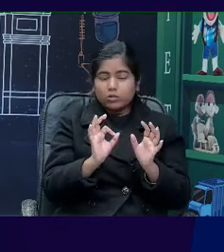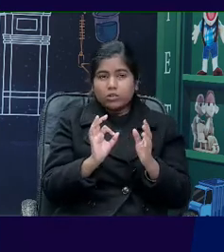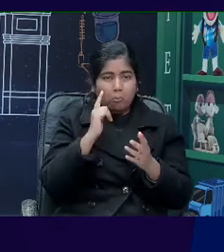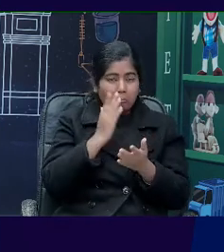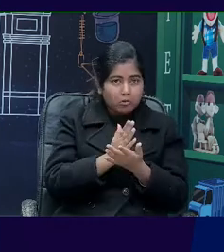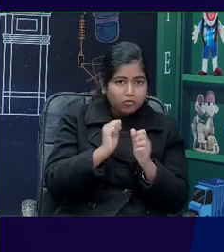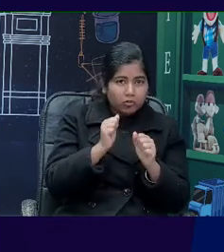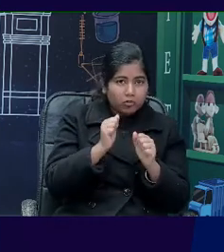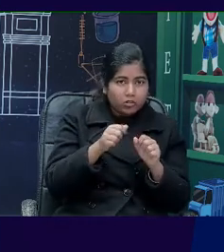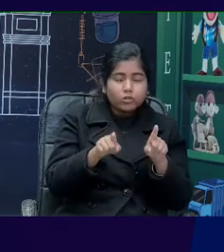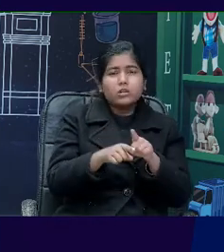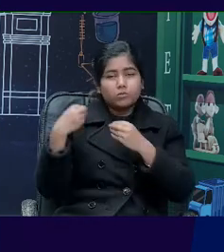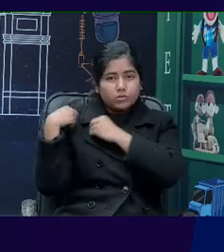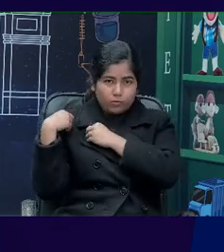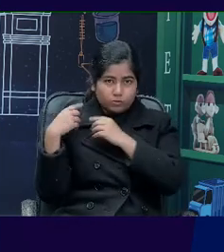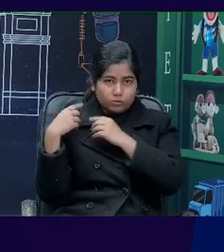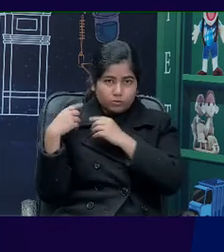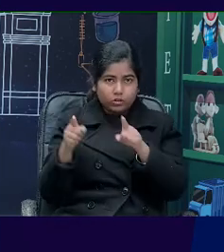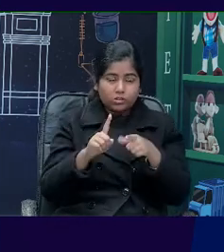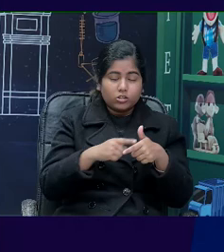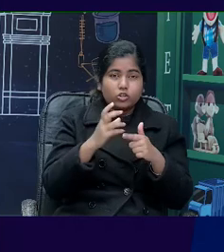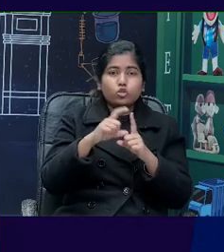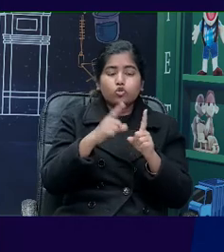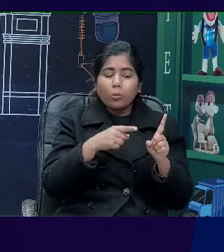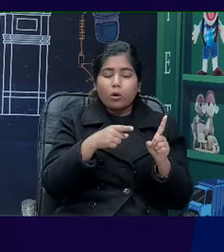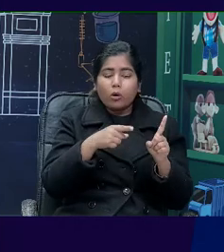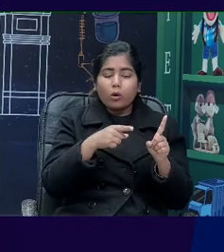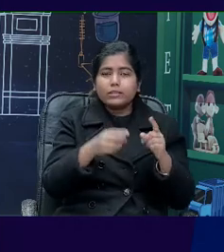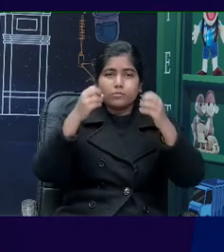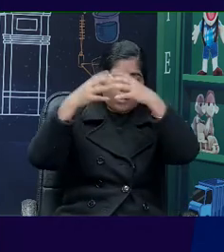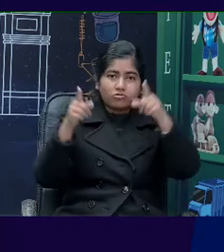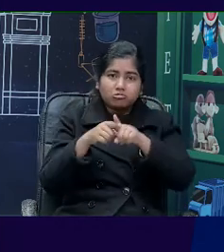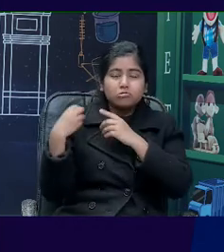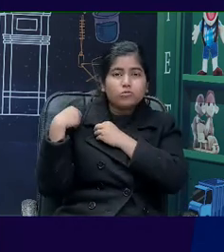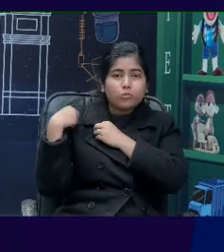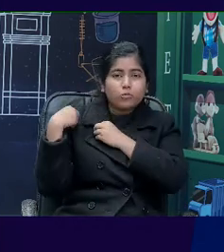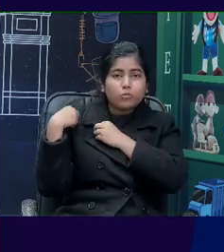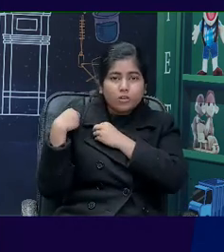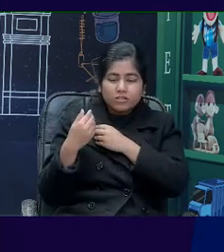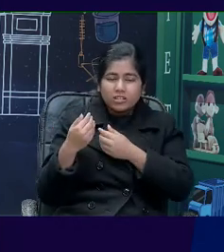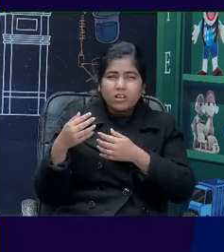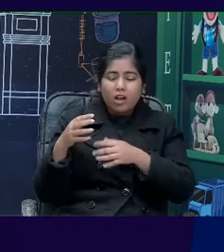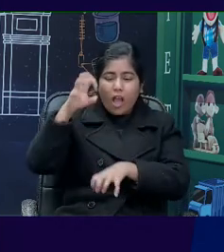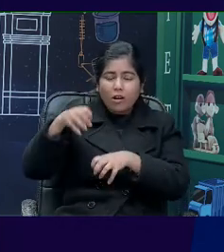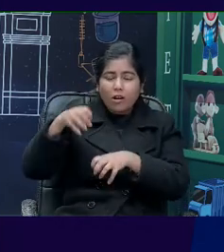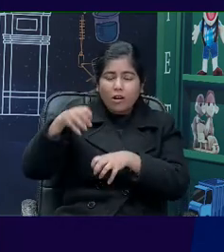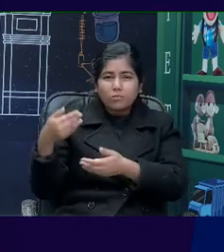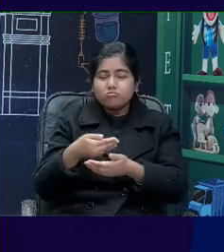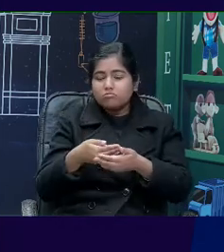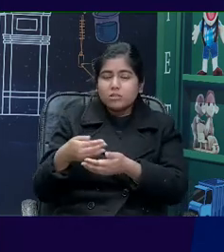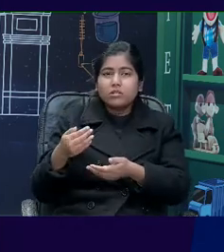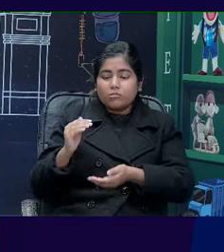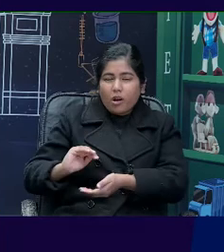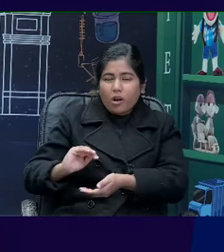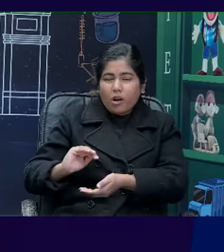assuming responsibility like Jody goes and assumes responsibility of a little animal who is so vulnerable.